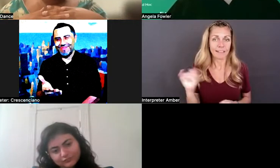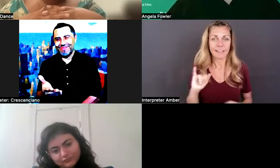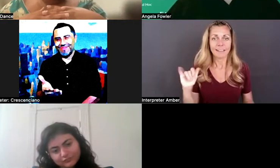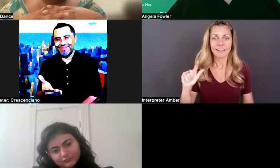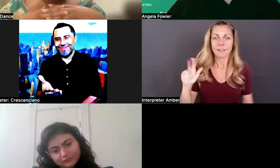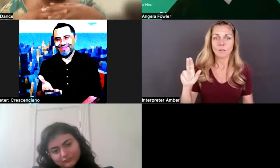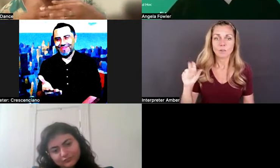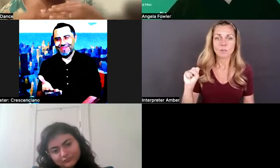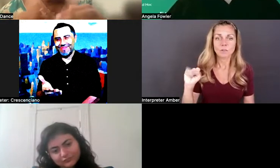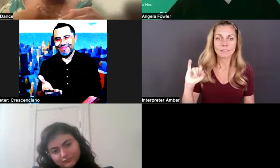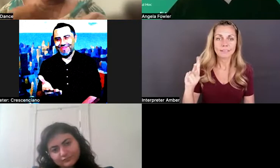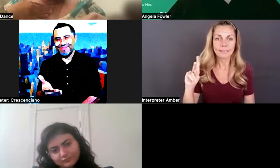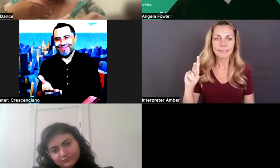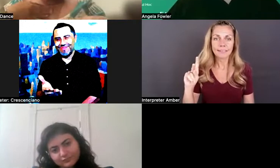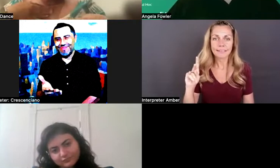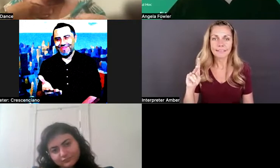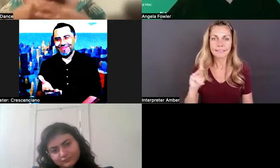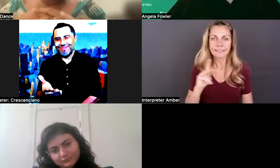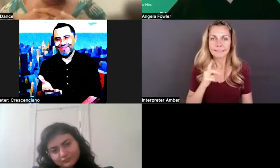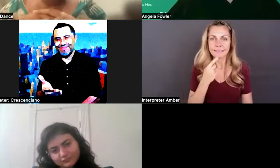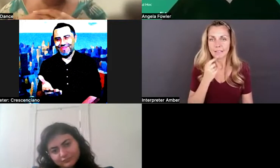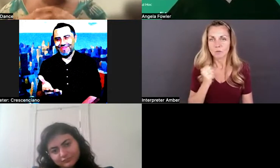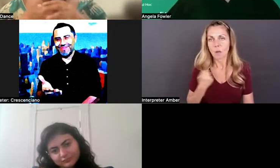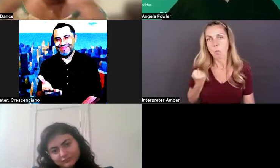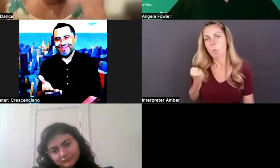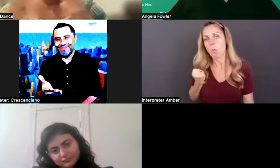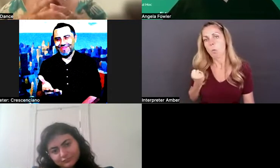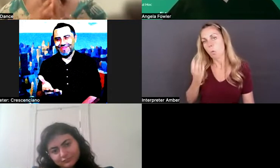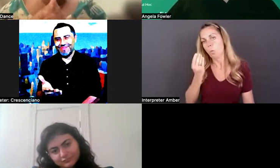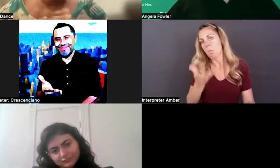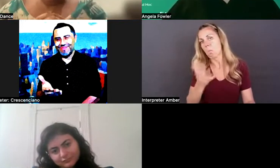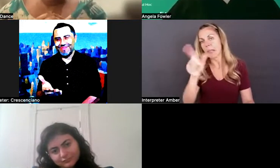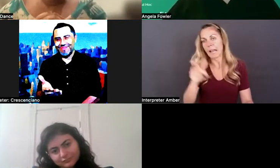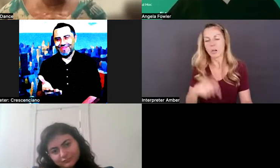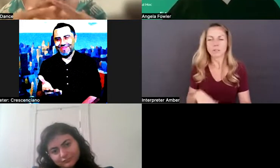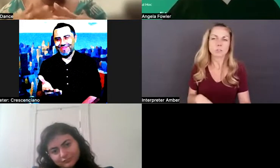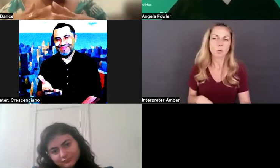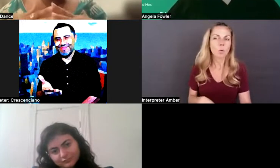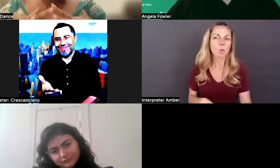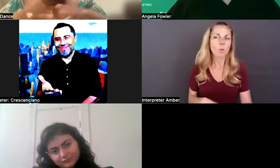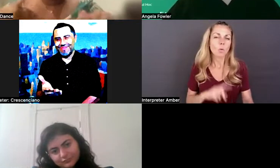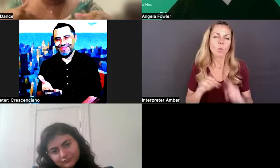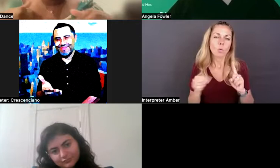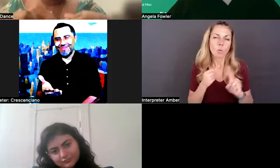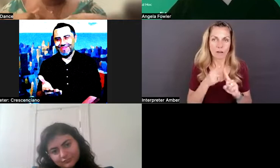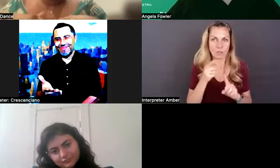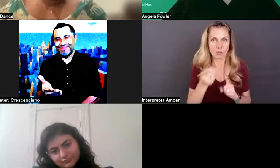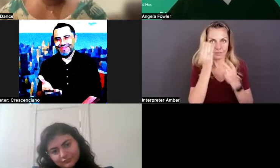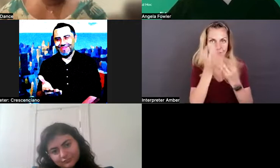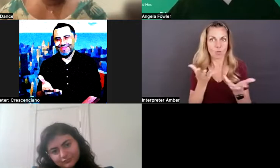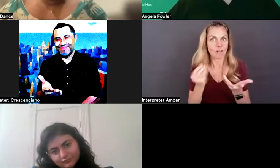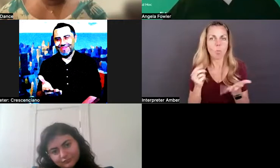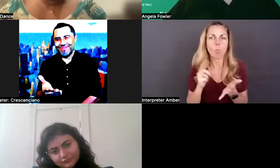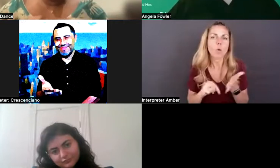of like share later, some things. So when do you disclose, what do you disclose when you disclose?